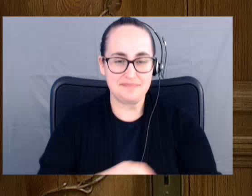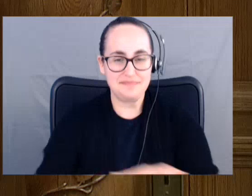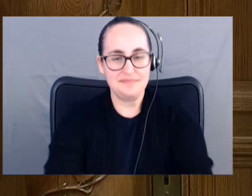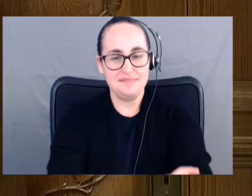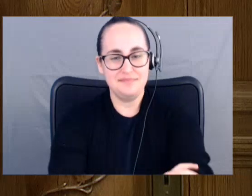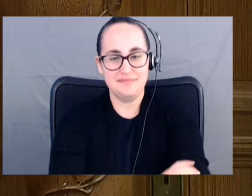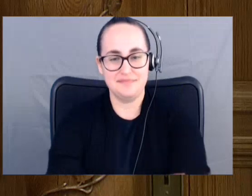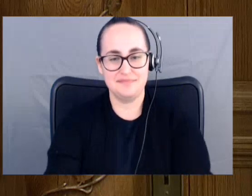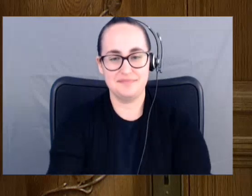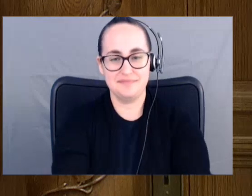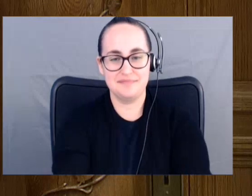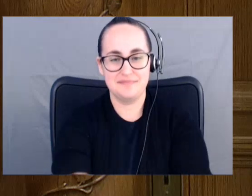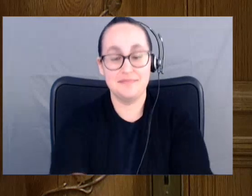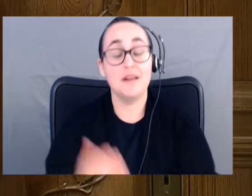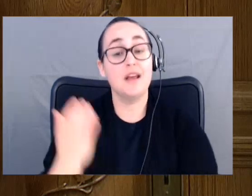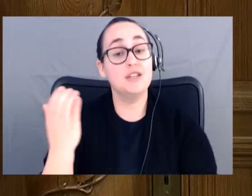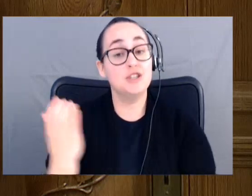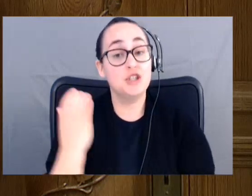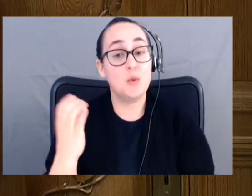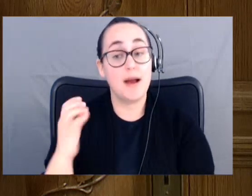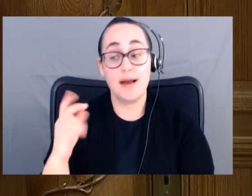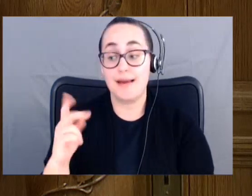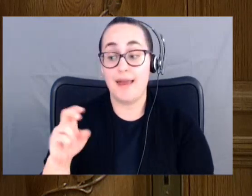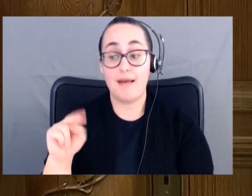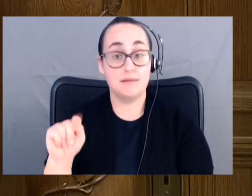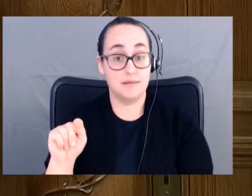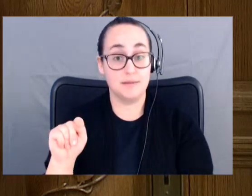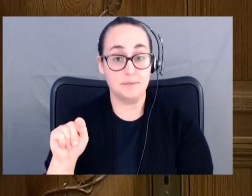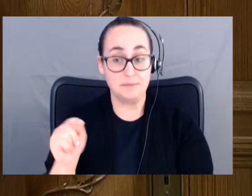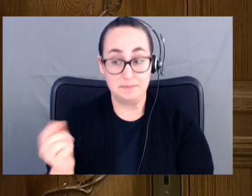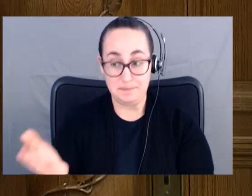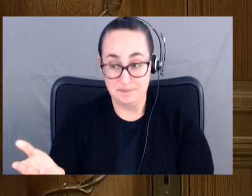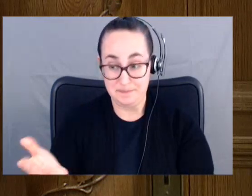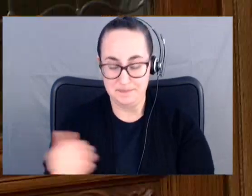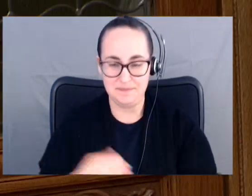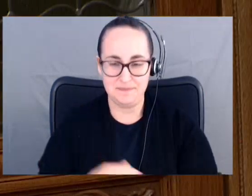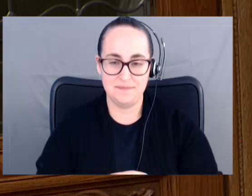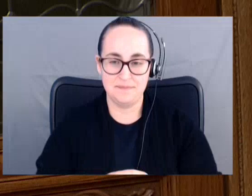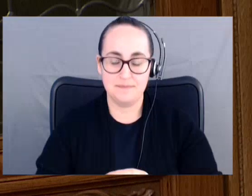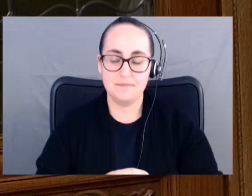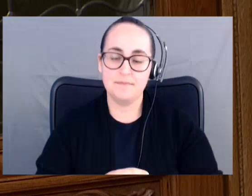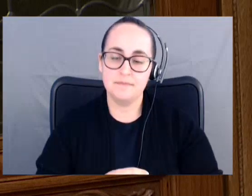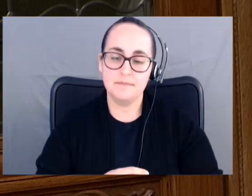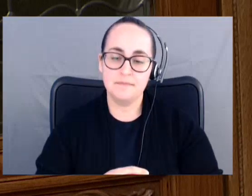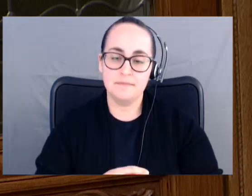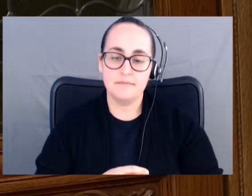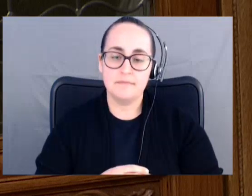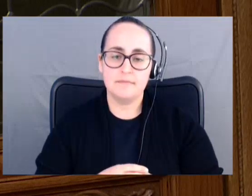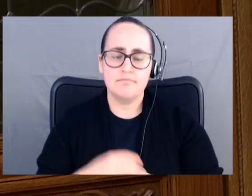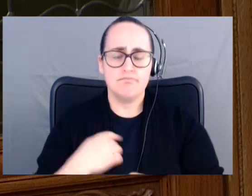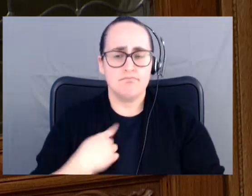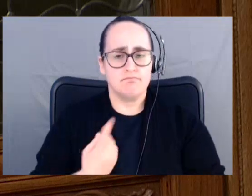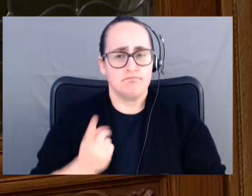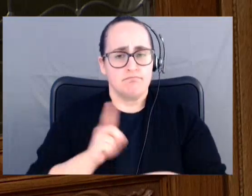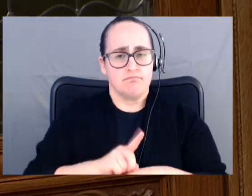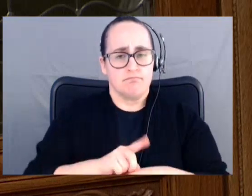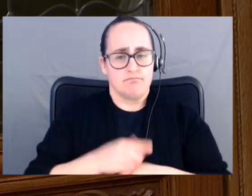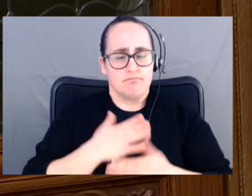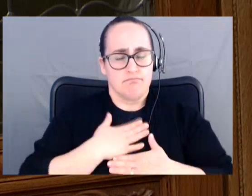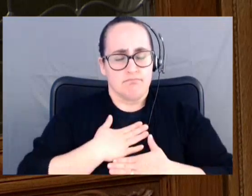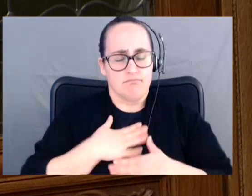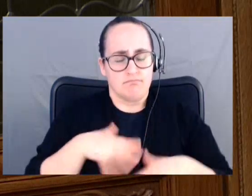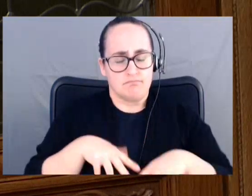Member for Chihuahua-Kent. It is with great sadness, honourable Speaker, that I rise to share the passing of Theodore Wilfred Westlyn,